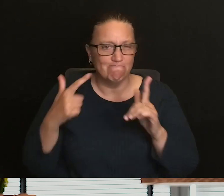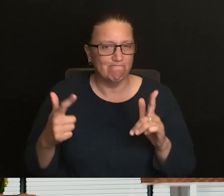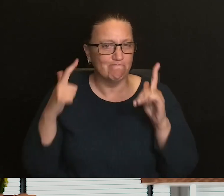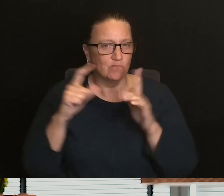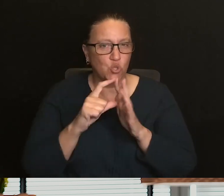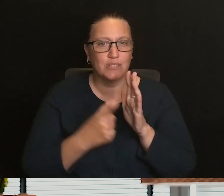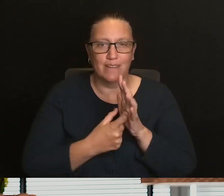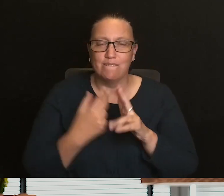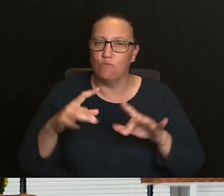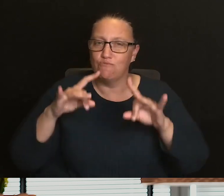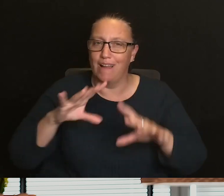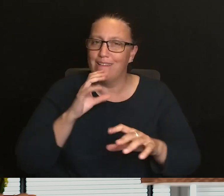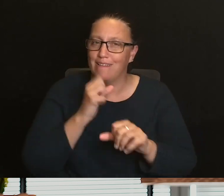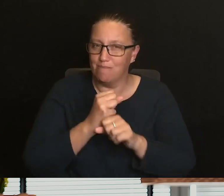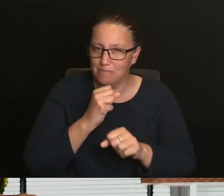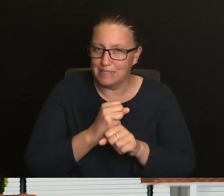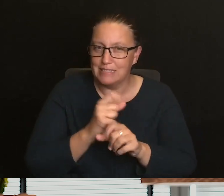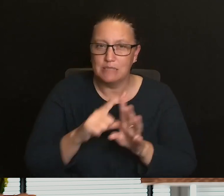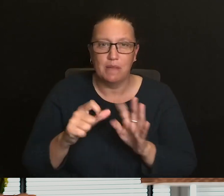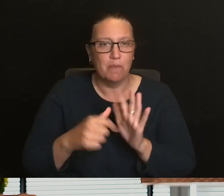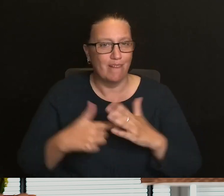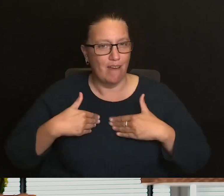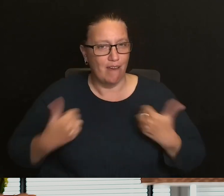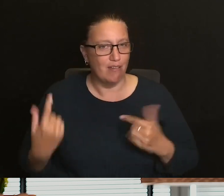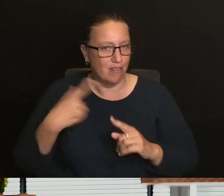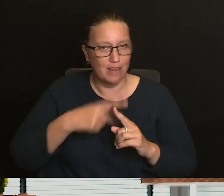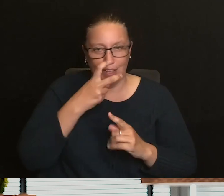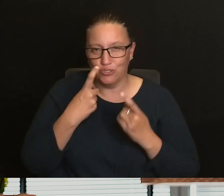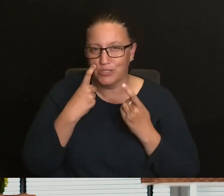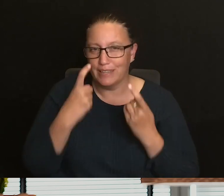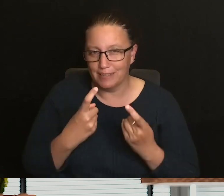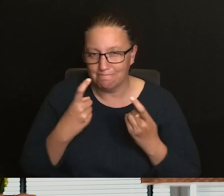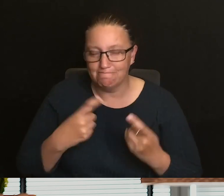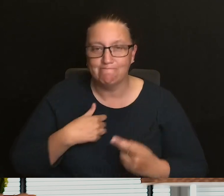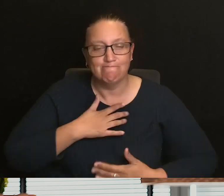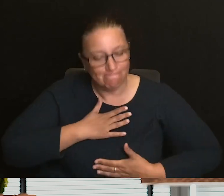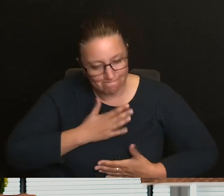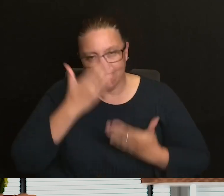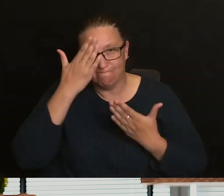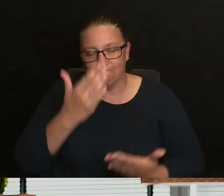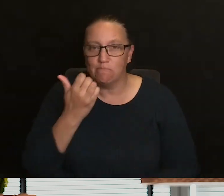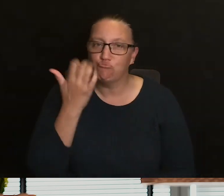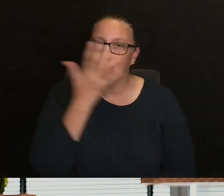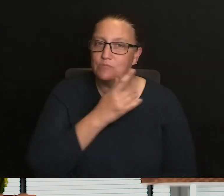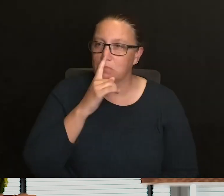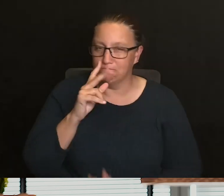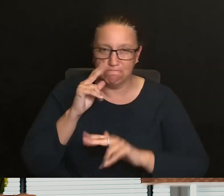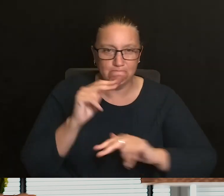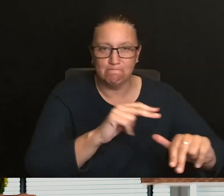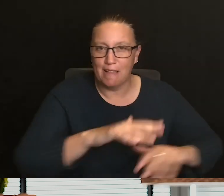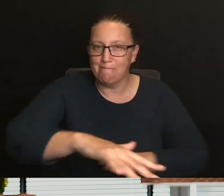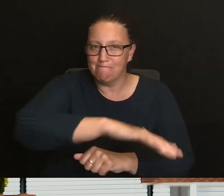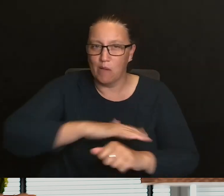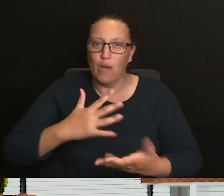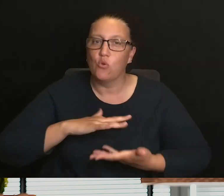I'd like to acknowledge the traditional owners and custodians of the Ngunnawildara lands that I'm speaking to you from today,